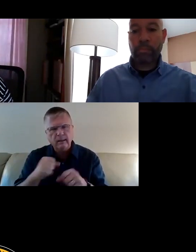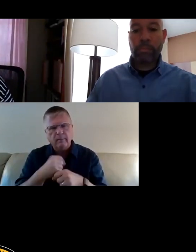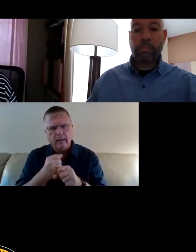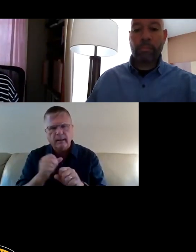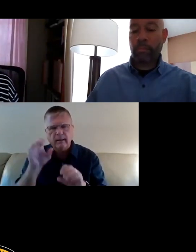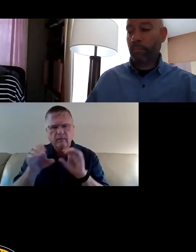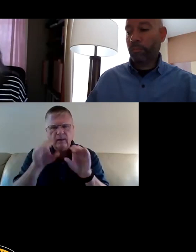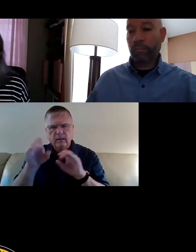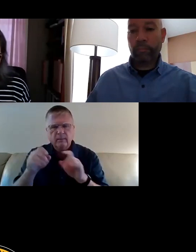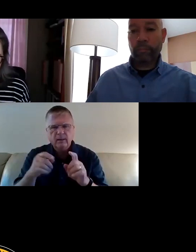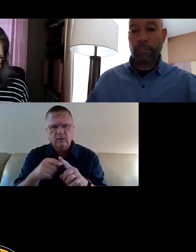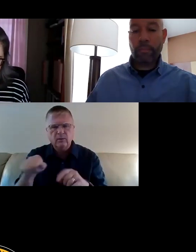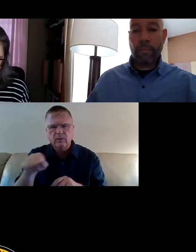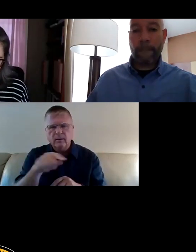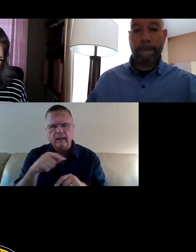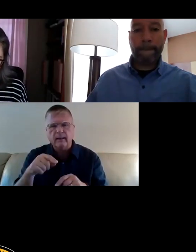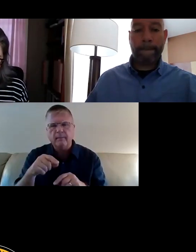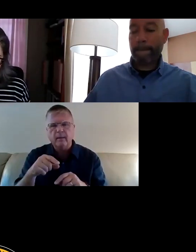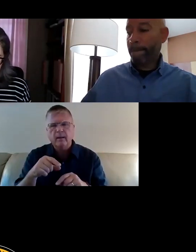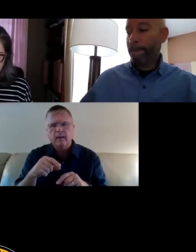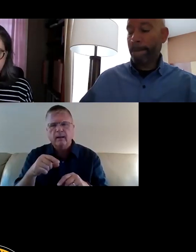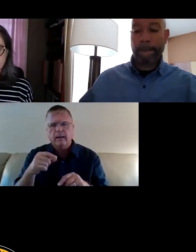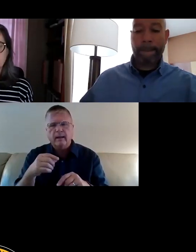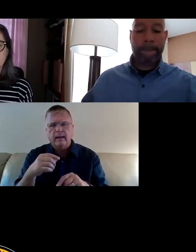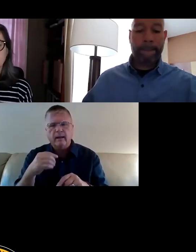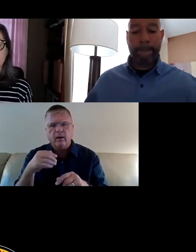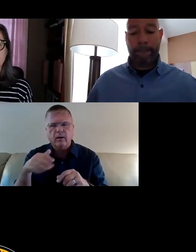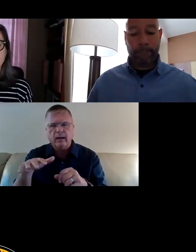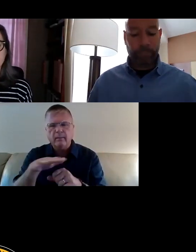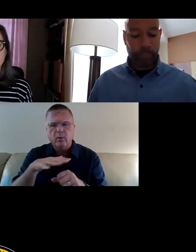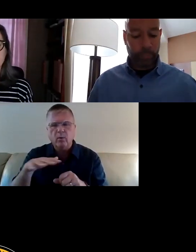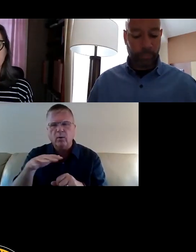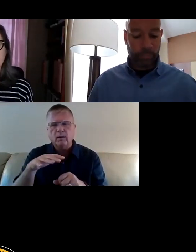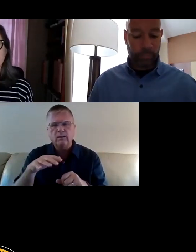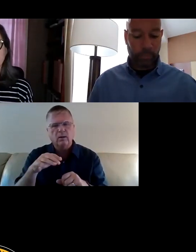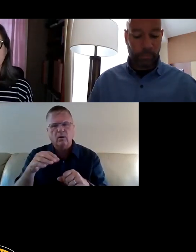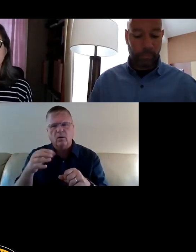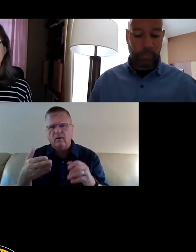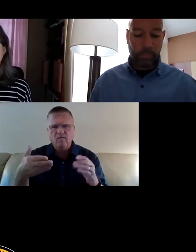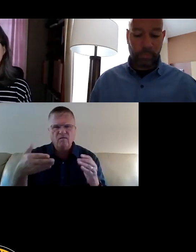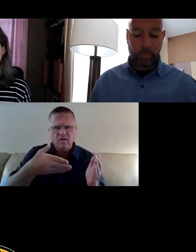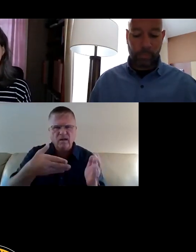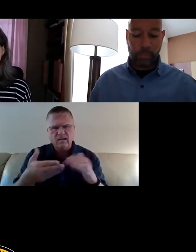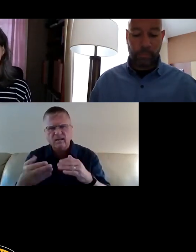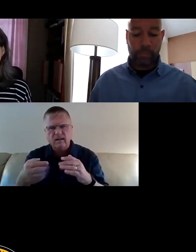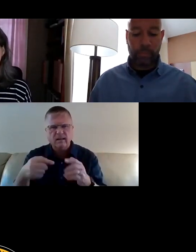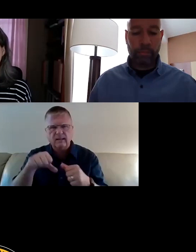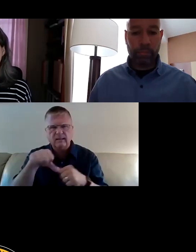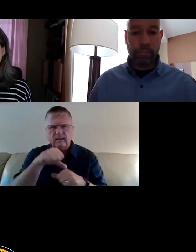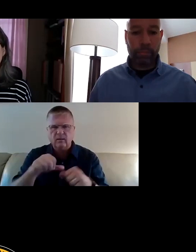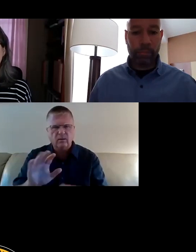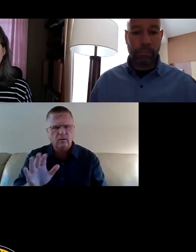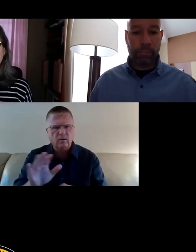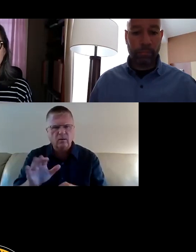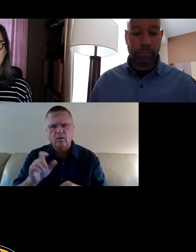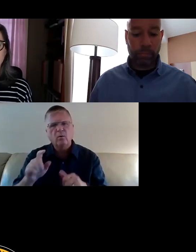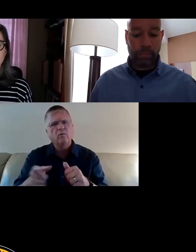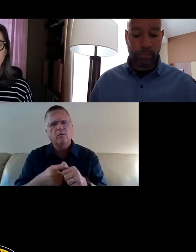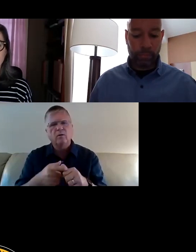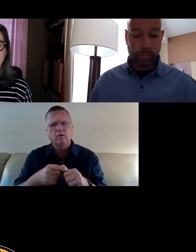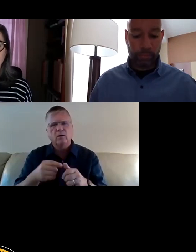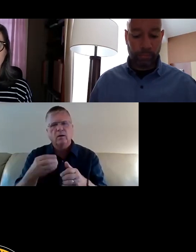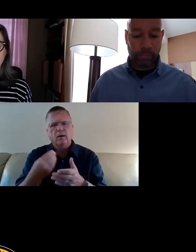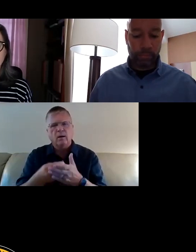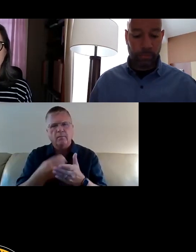where our neighborhoods and priorities are not pitted against each other, and all of our neighbors can thrive. We have to start by putting our money where our values are.